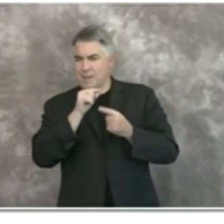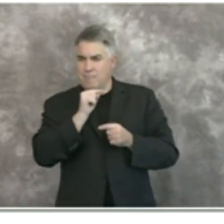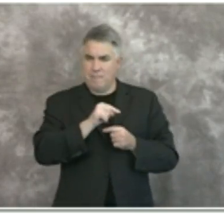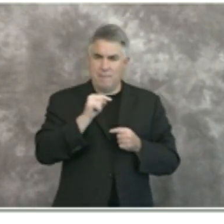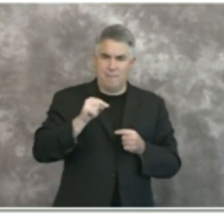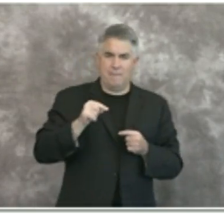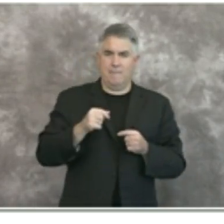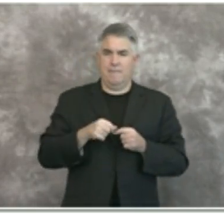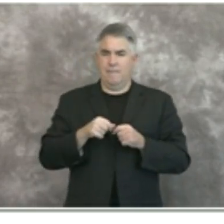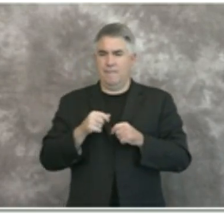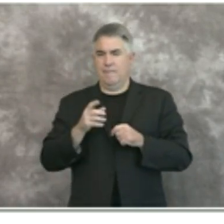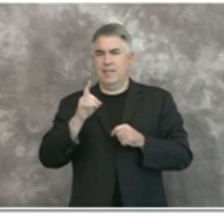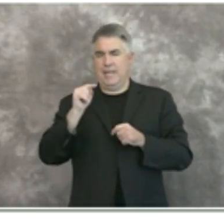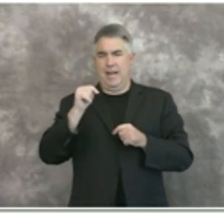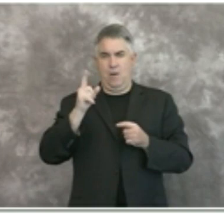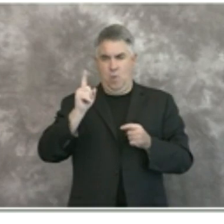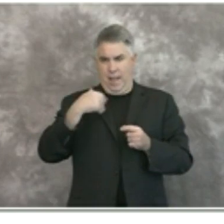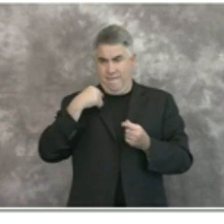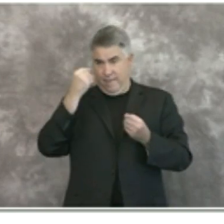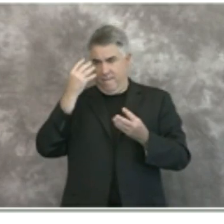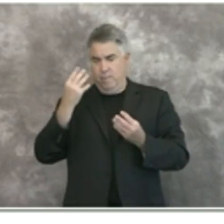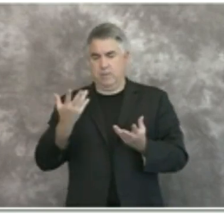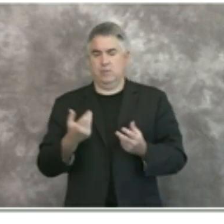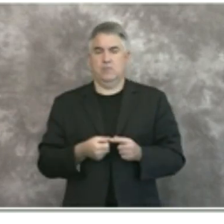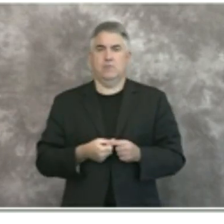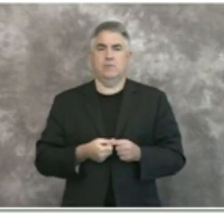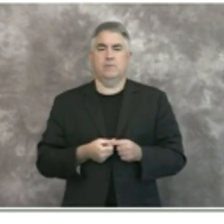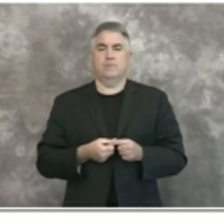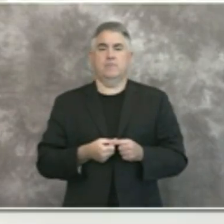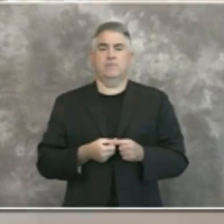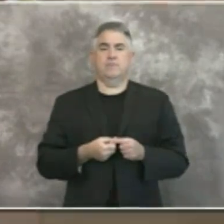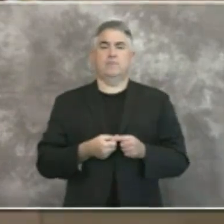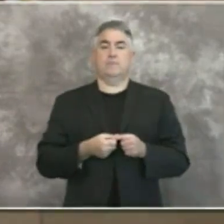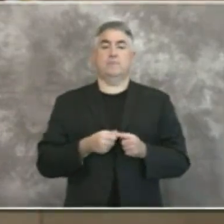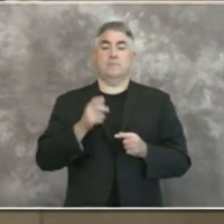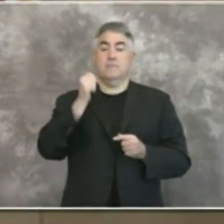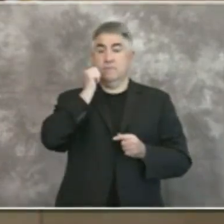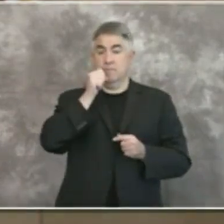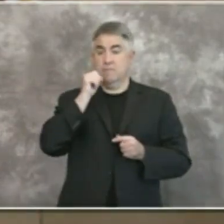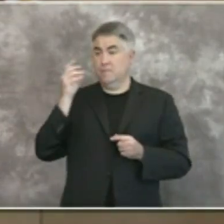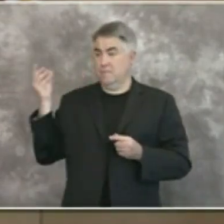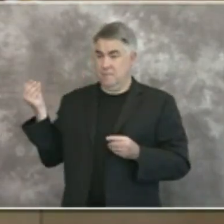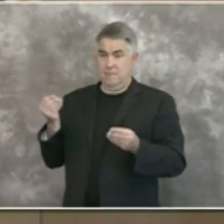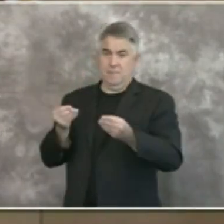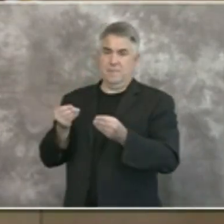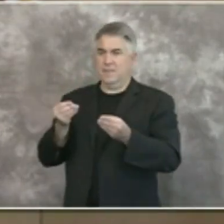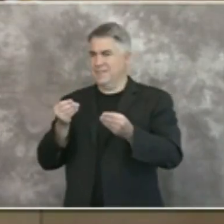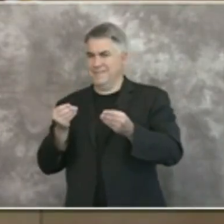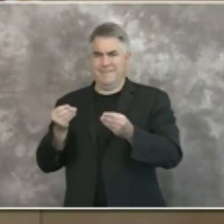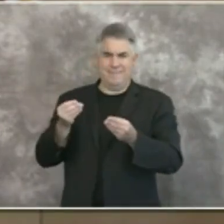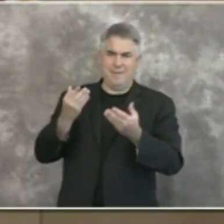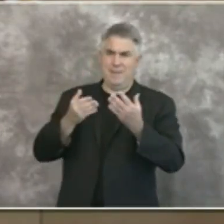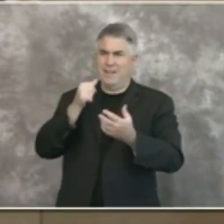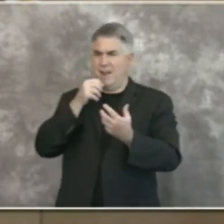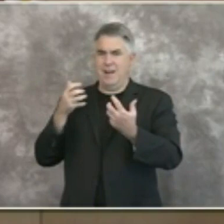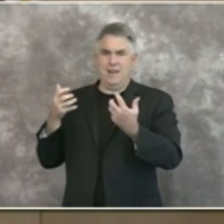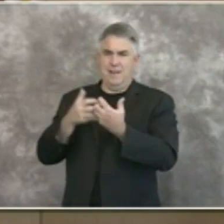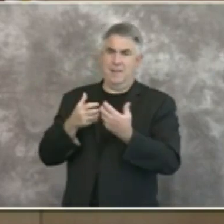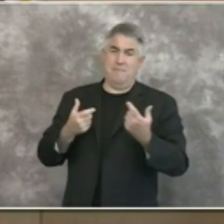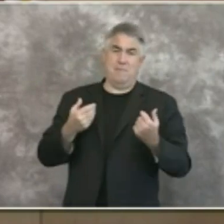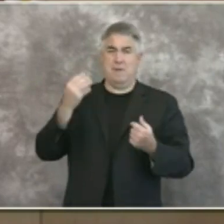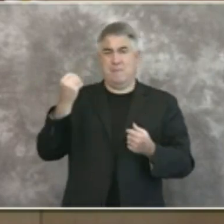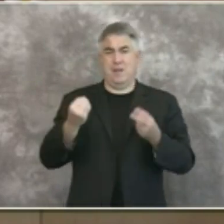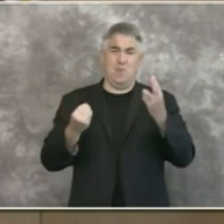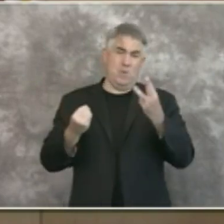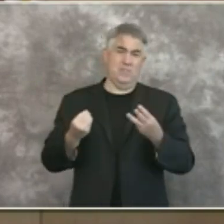we hope to try to update it on a daily basis but in some cases it might be uh every uh monday wednesday and friday